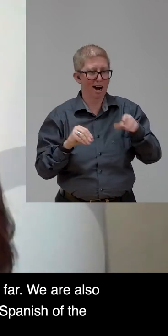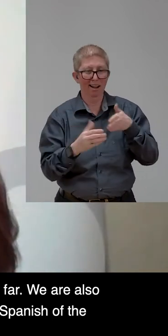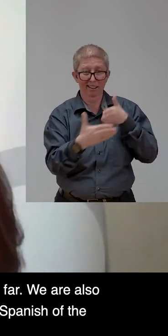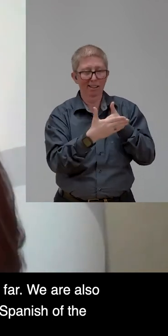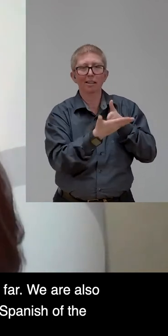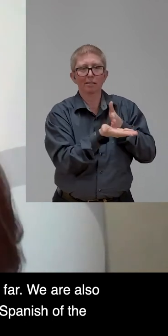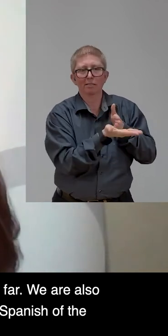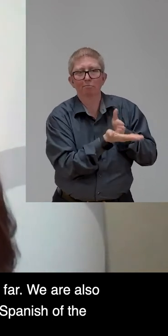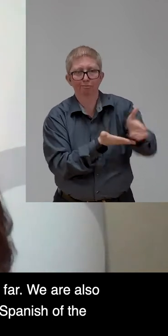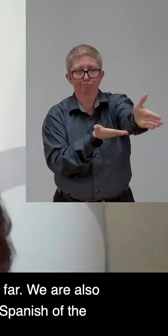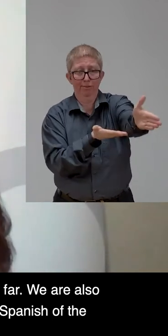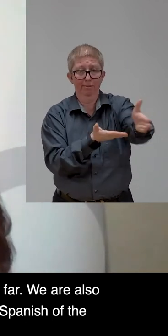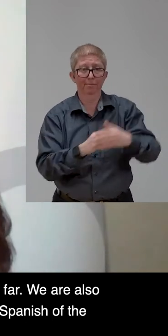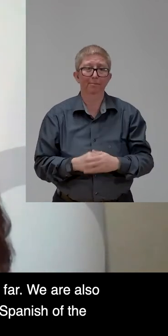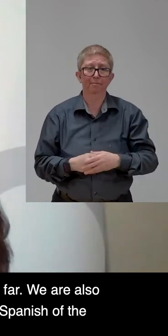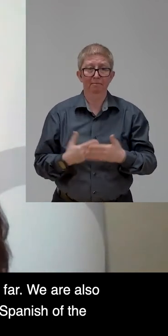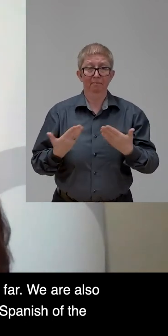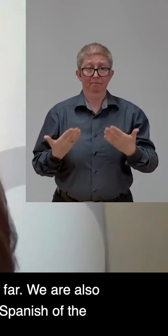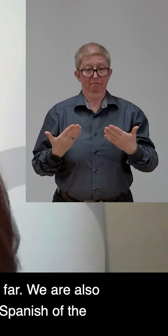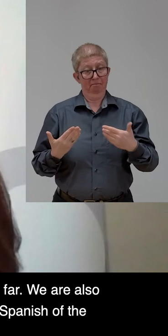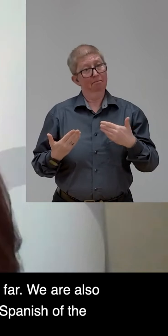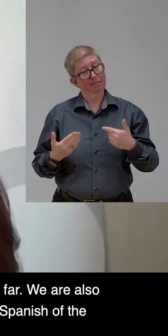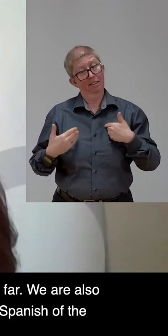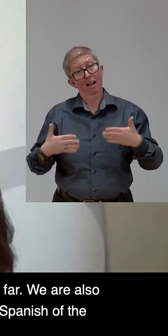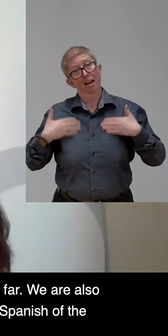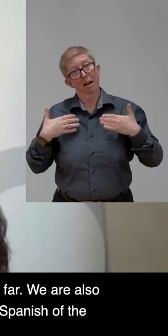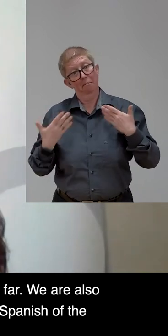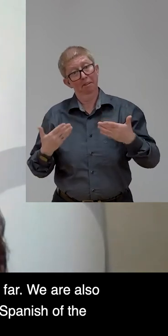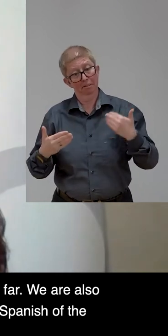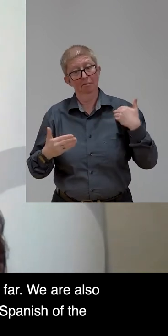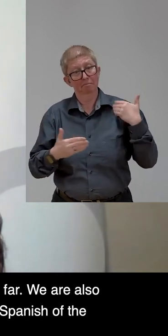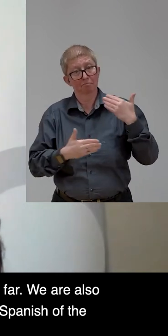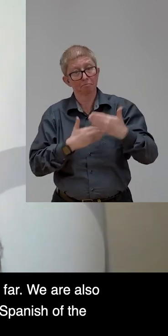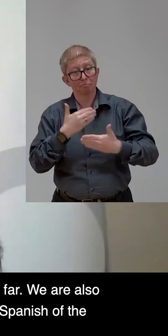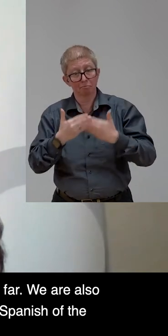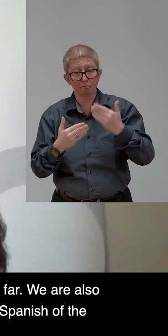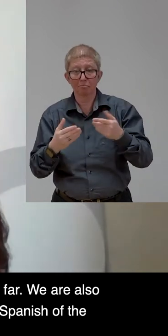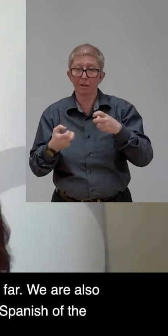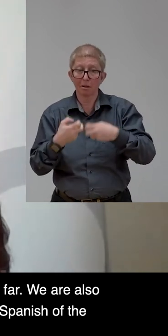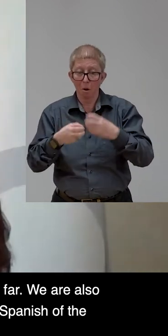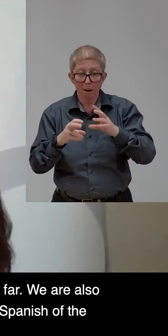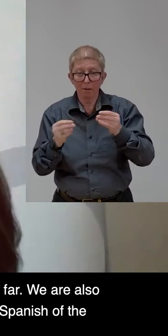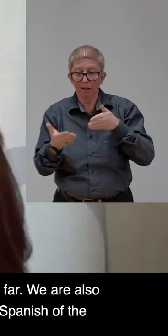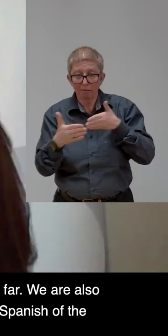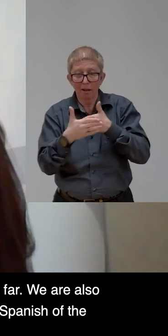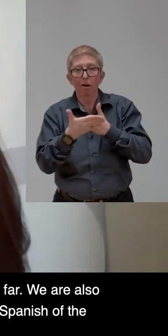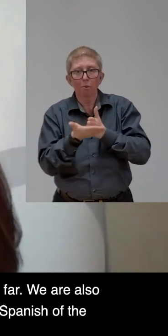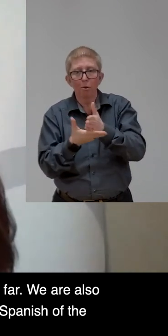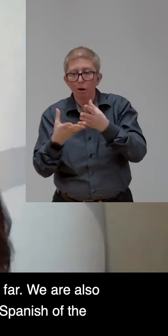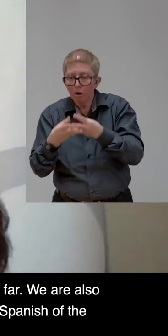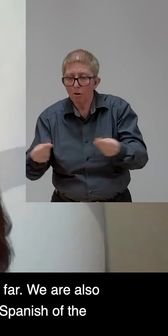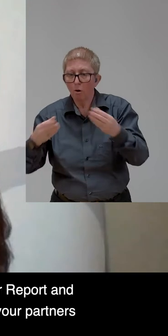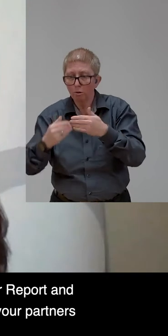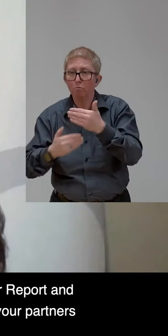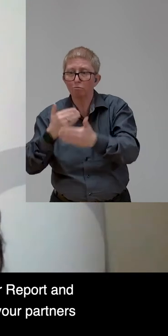what we have achieved so far. We are also very pleased that we can contribute with the version in Spanish